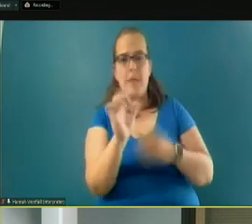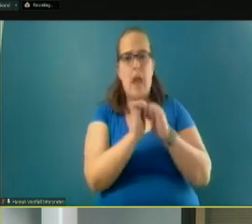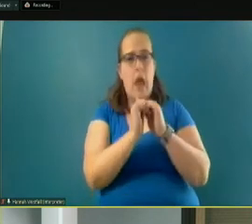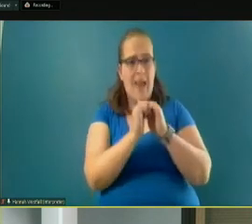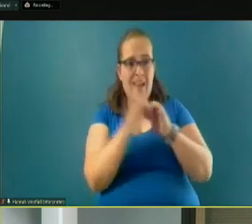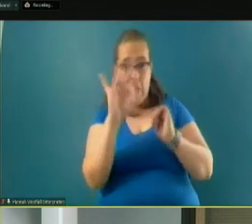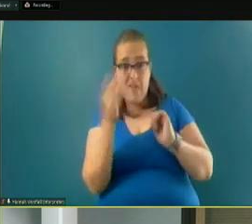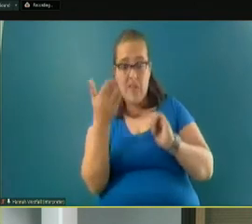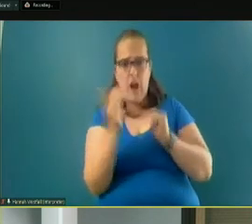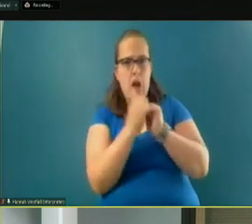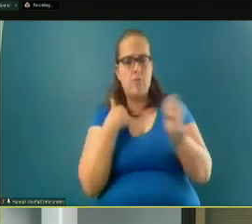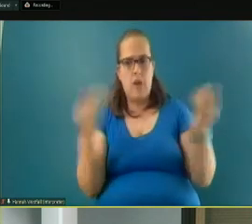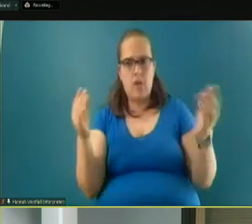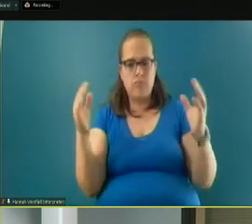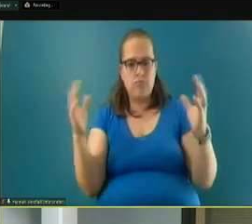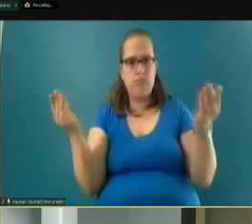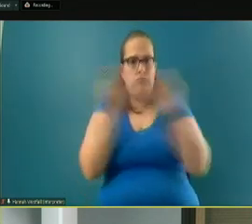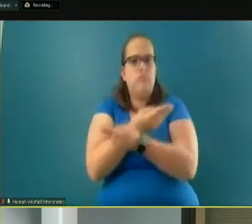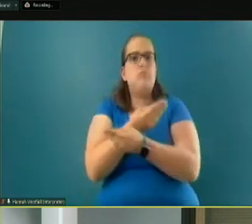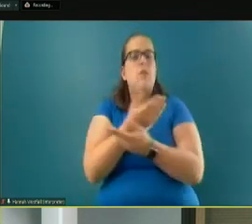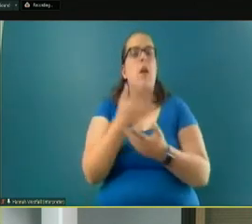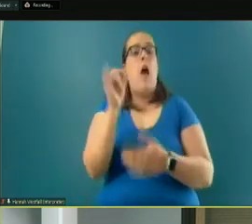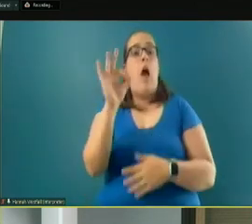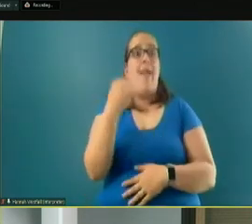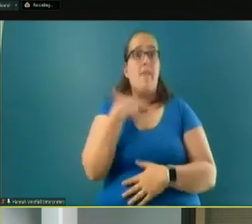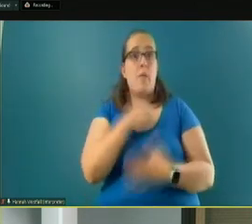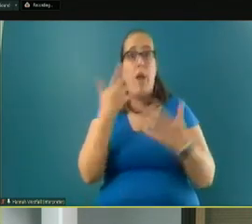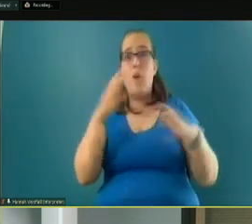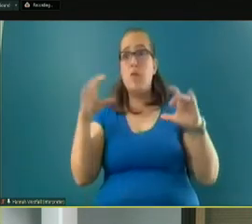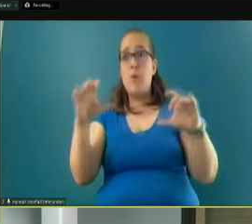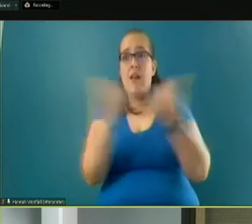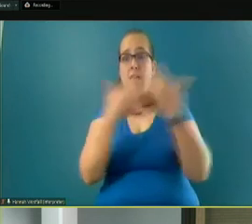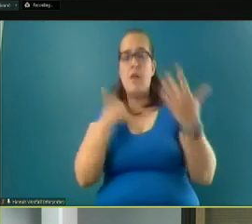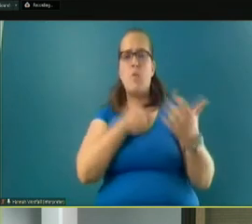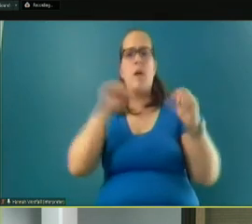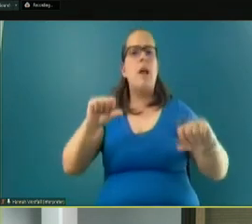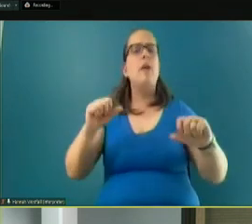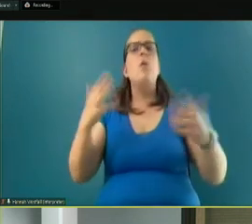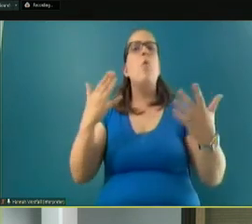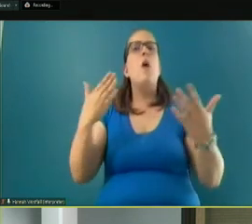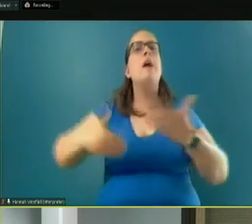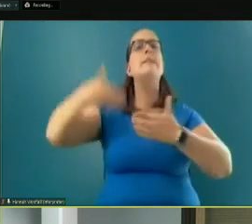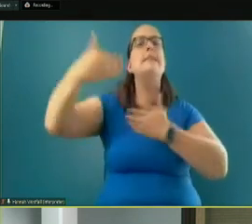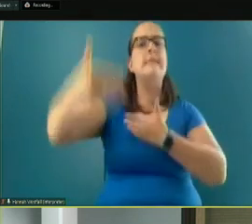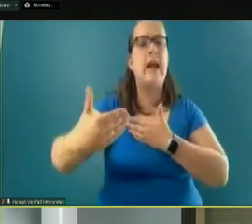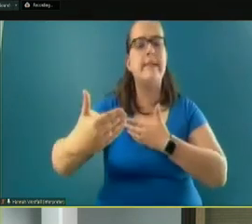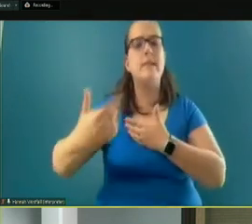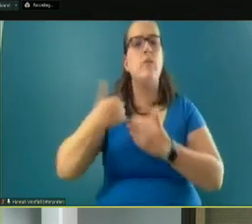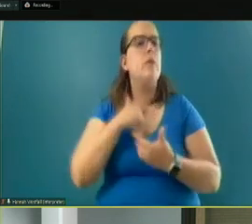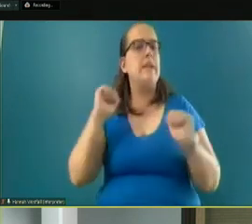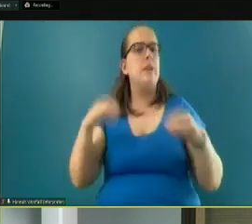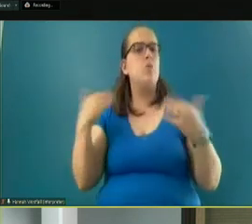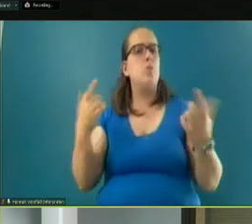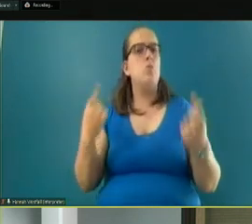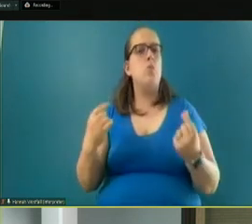gaps? And then if we are employing all possible solutions, what are the next steps we need to take, that we need to take at